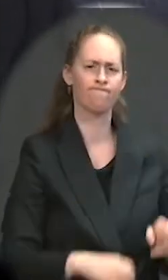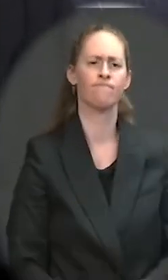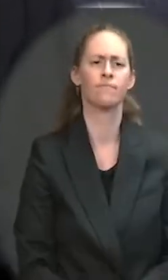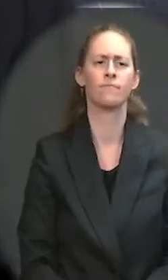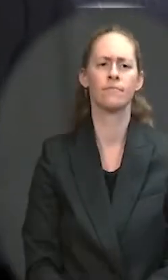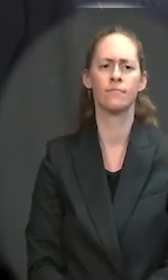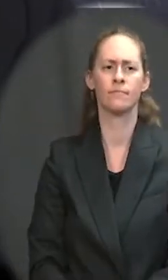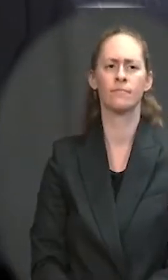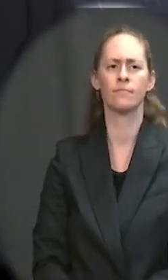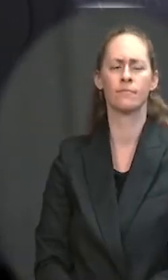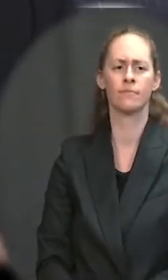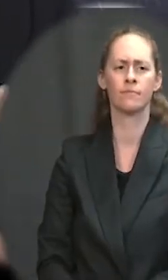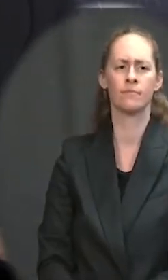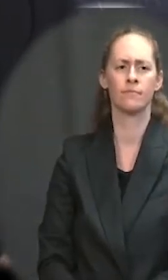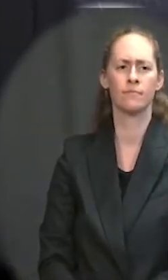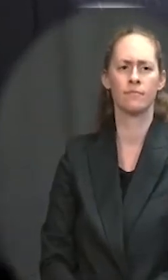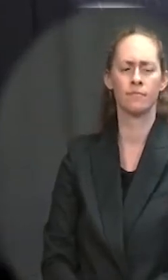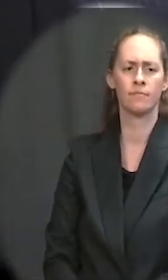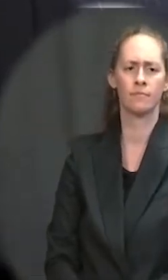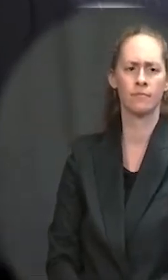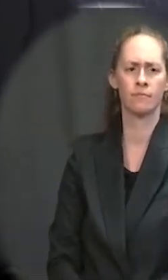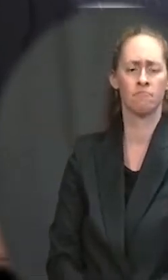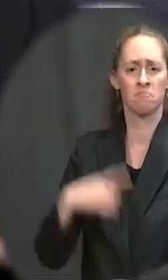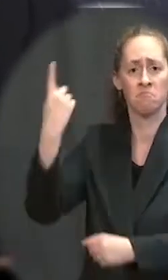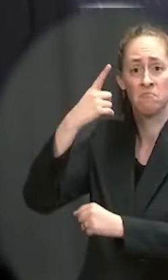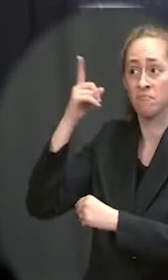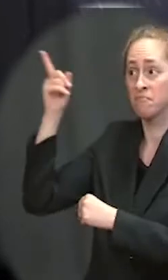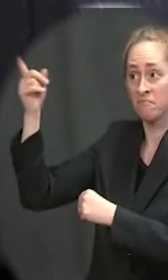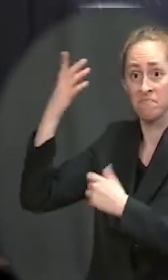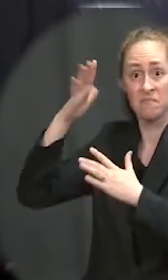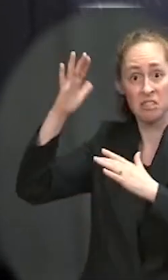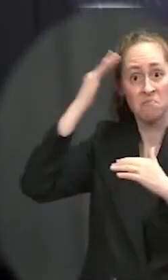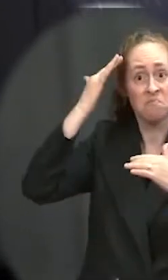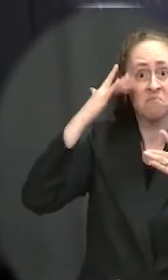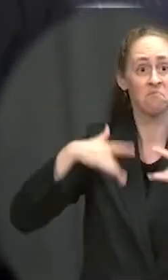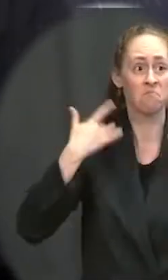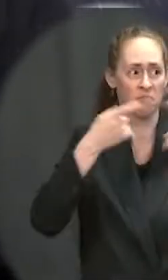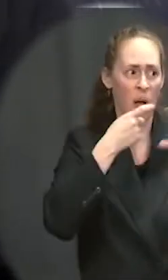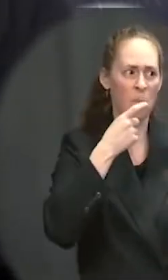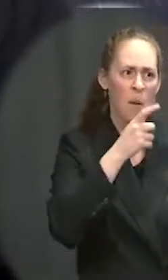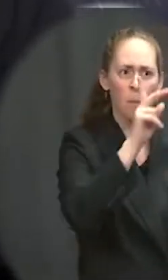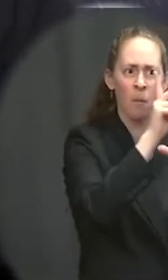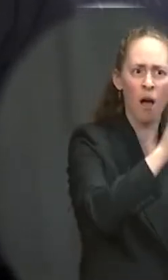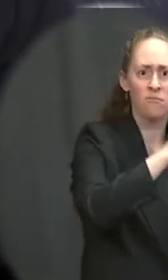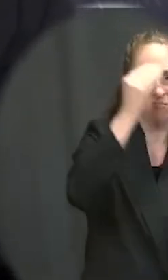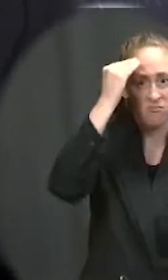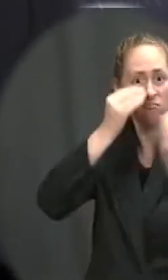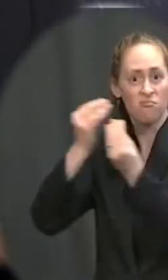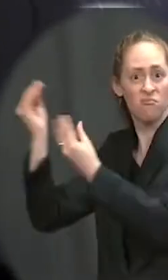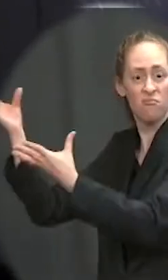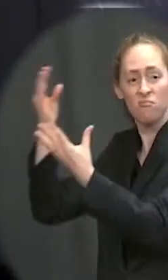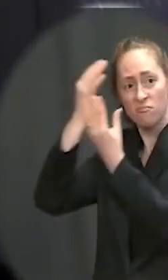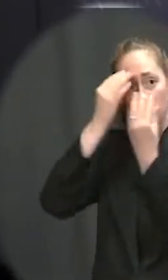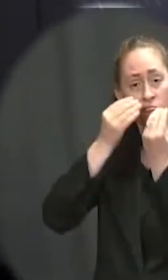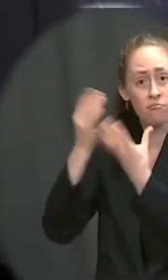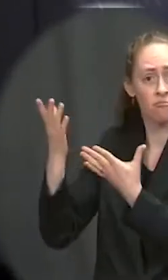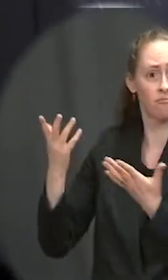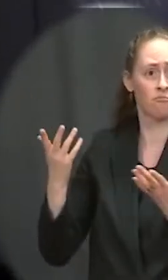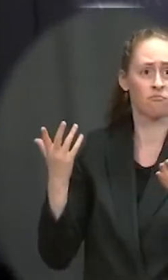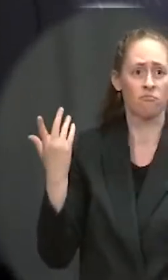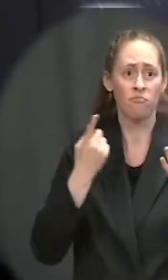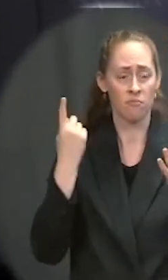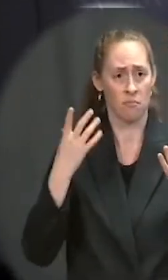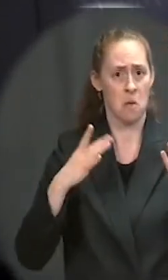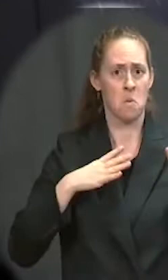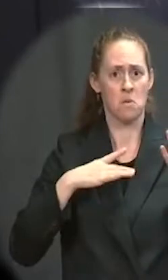people like Dr. Fauci have weighed in publicly about whether this would be helpful in making vaccines right now or if that would be further down the road. But is his